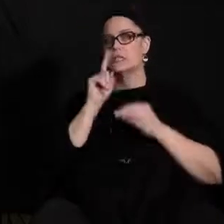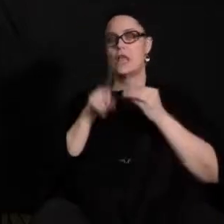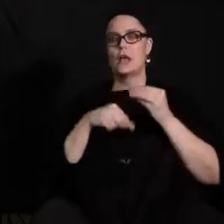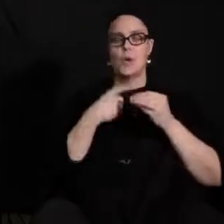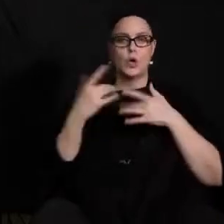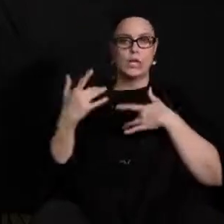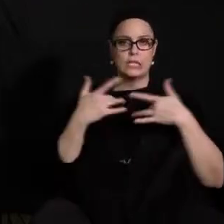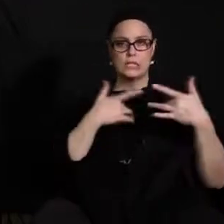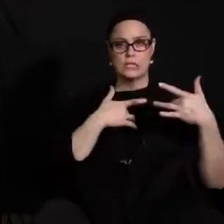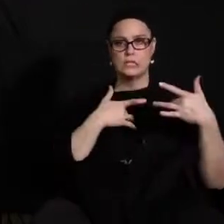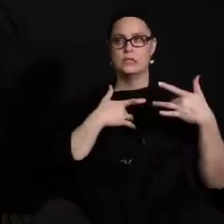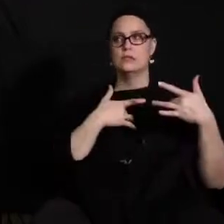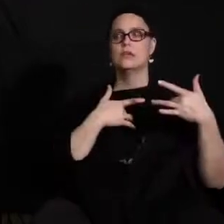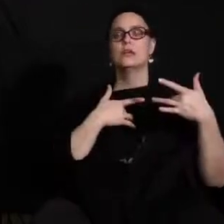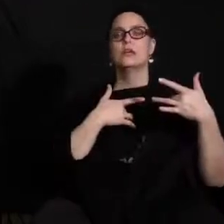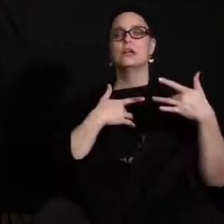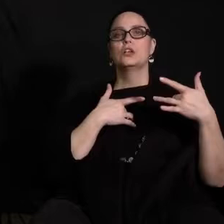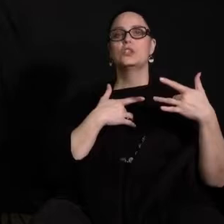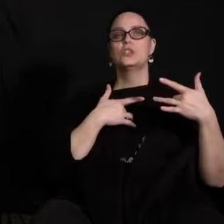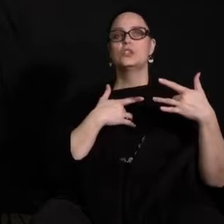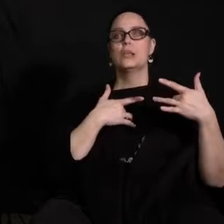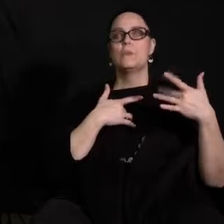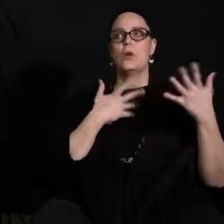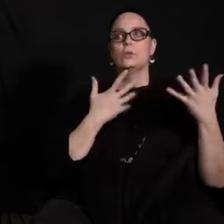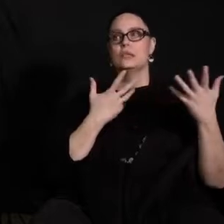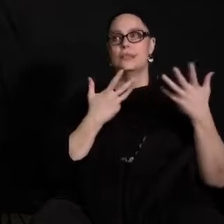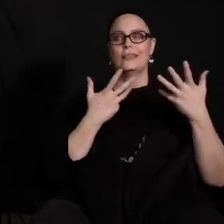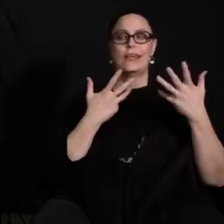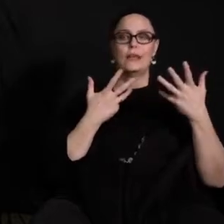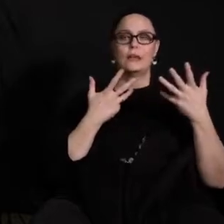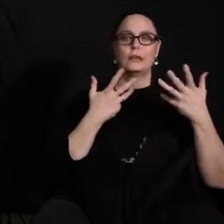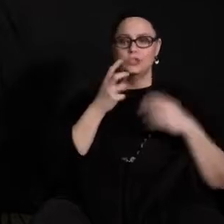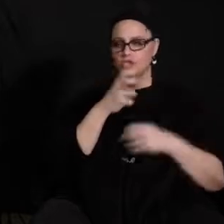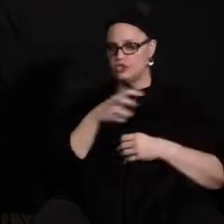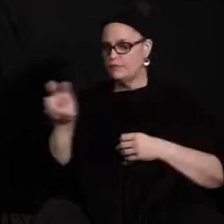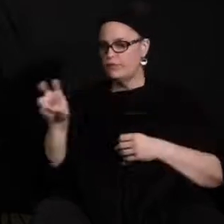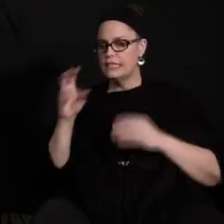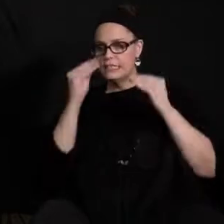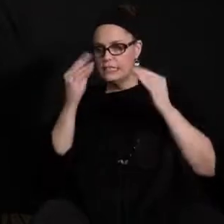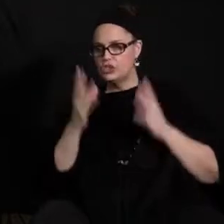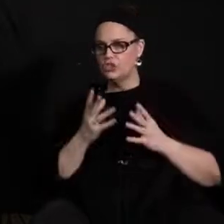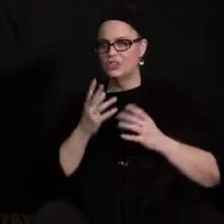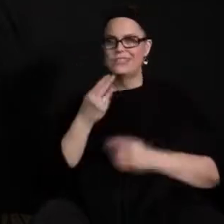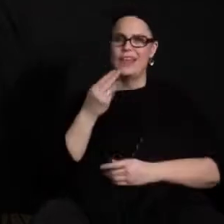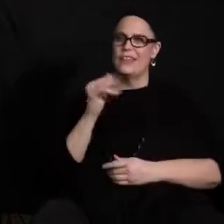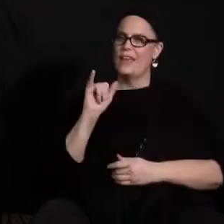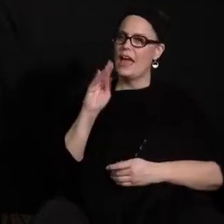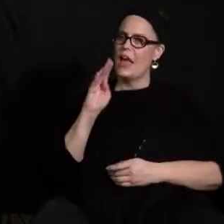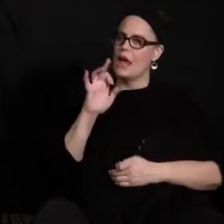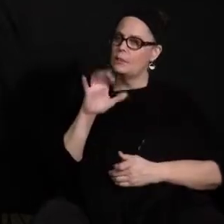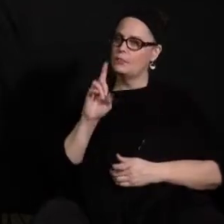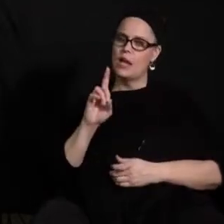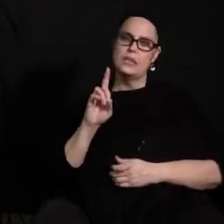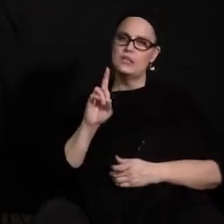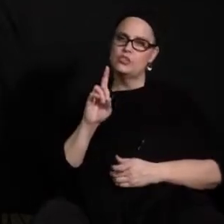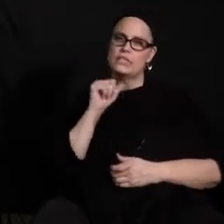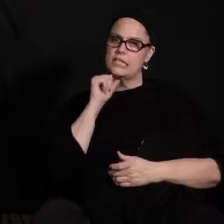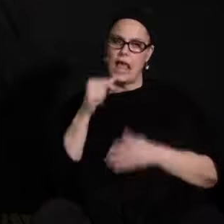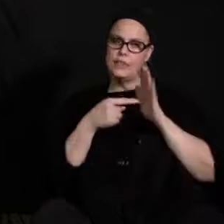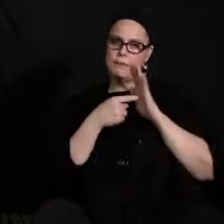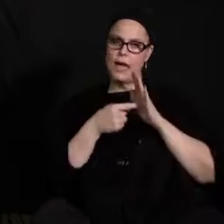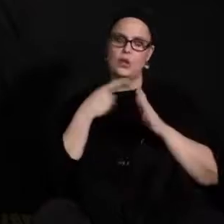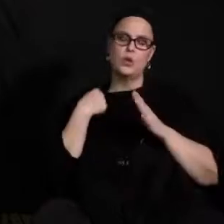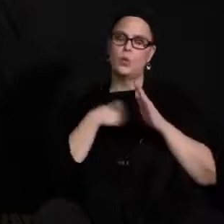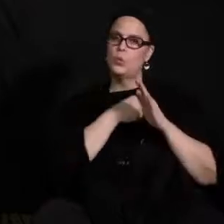shifting and moving out from their teachers and everything that they've developed the hybrid model is not the model we selected and and